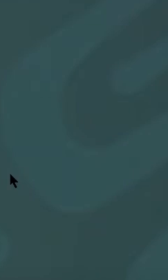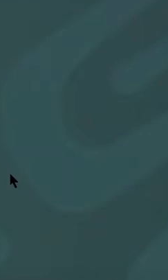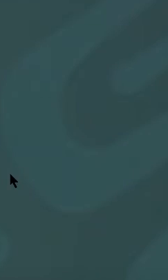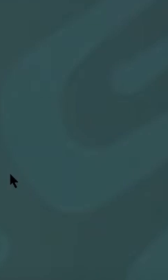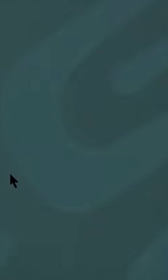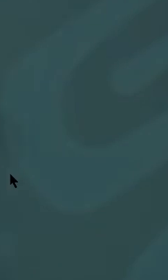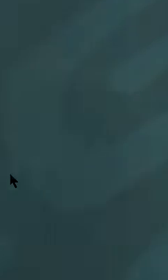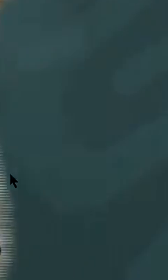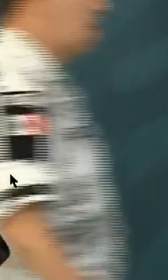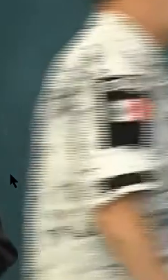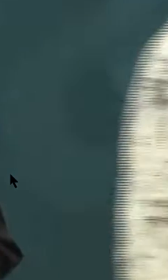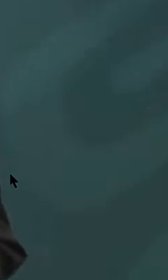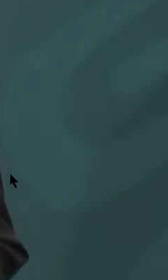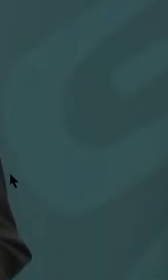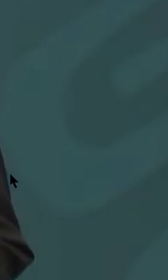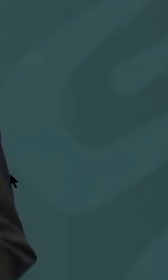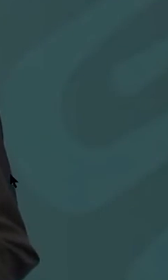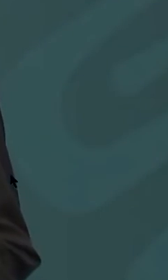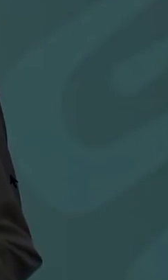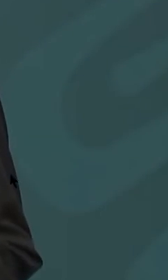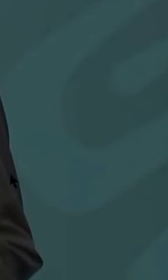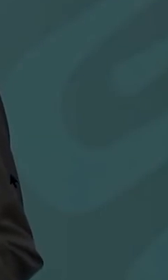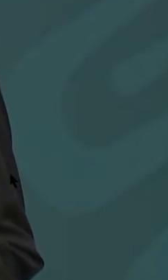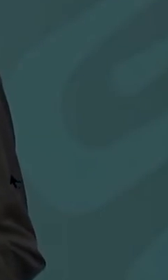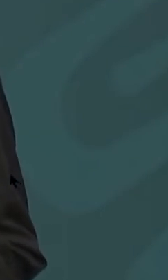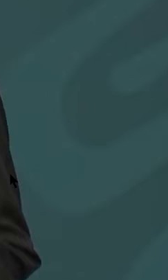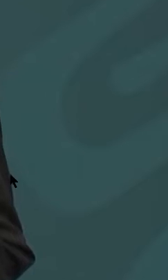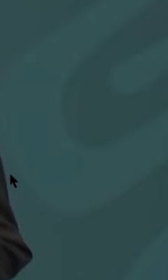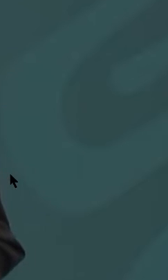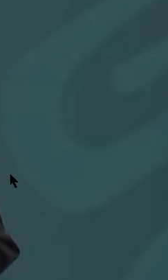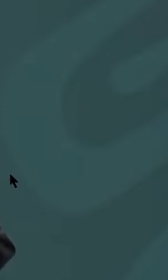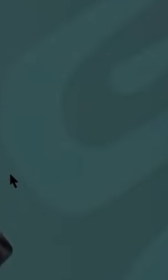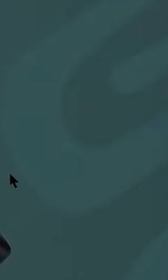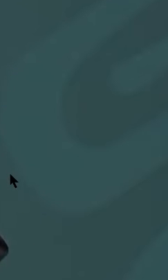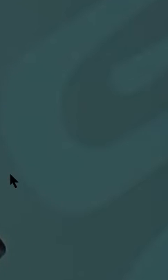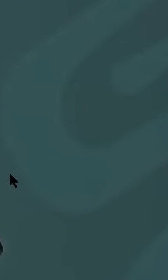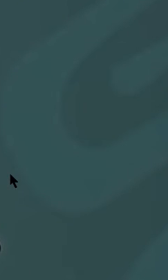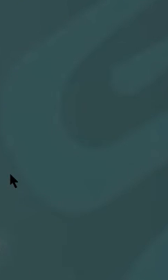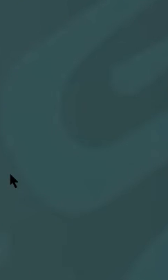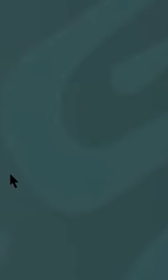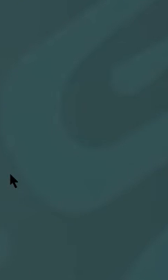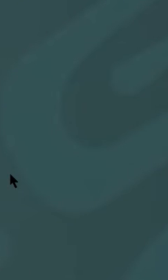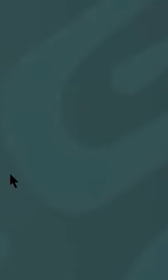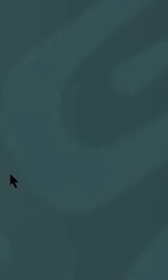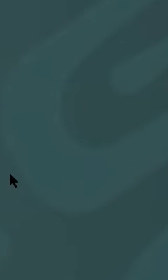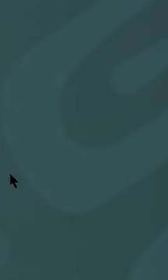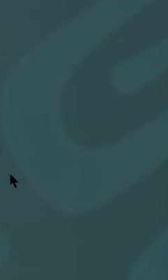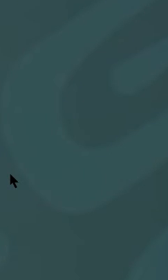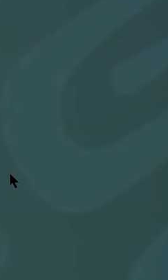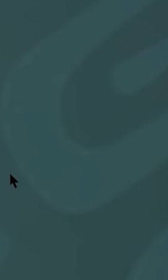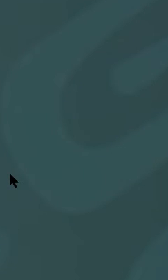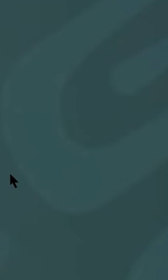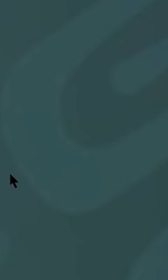Well hello everybody the president is in Hermosillo and or Sonora